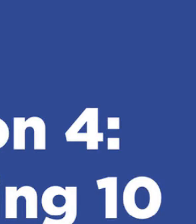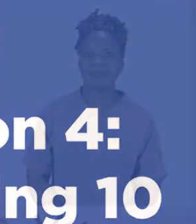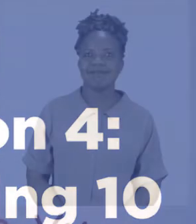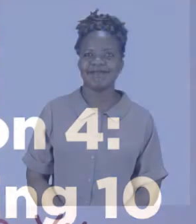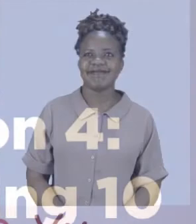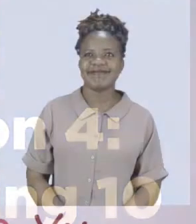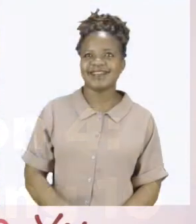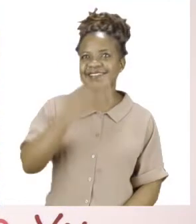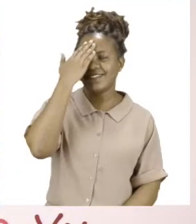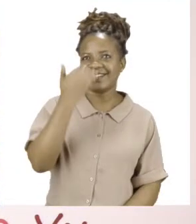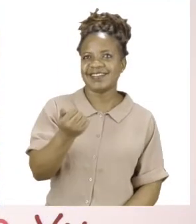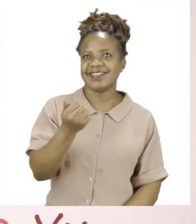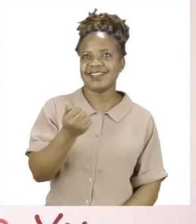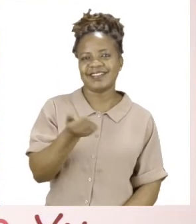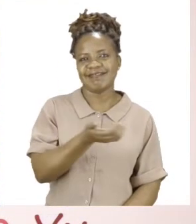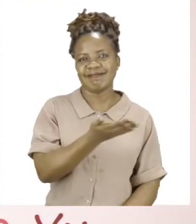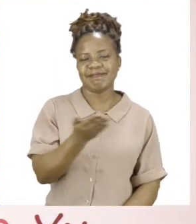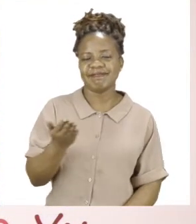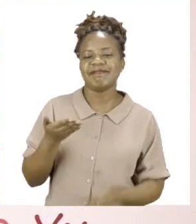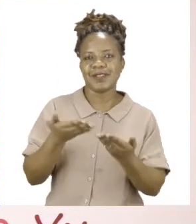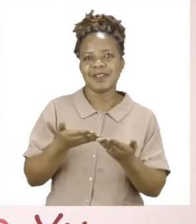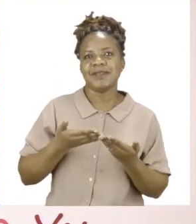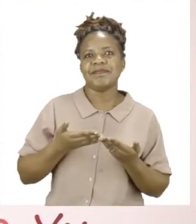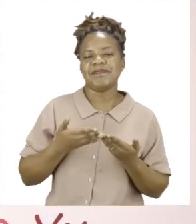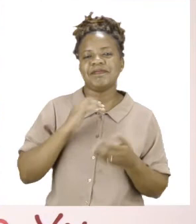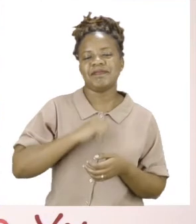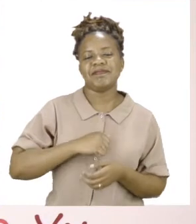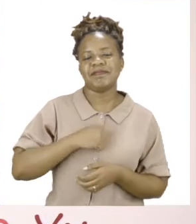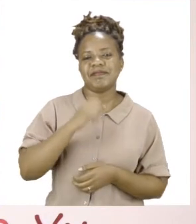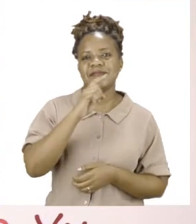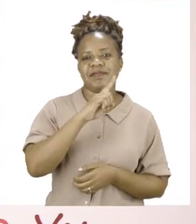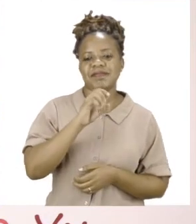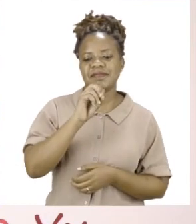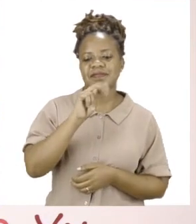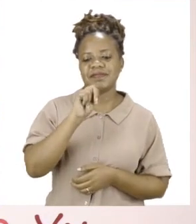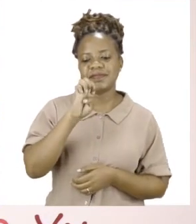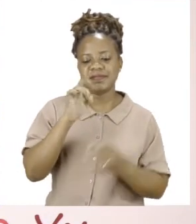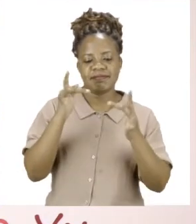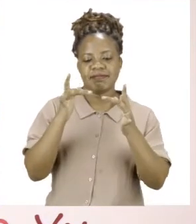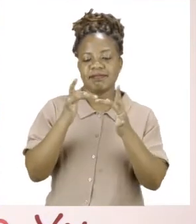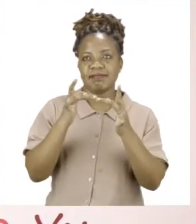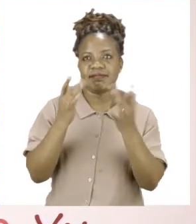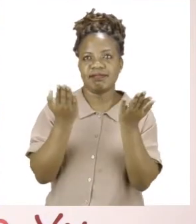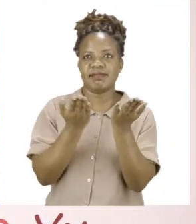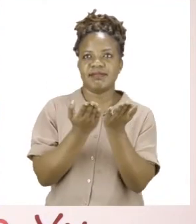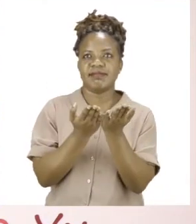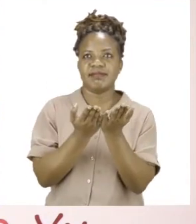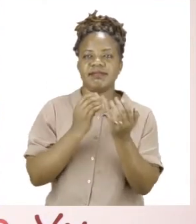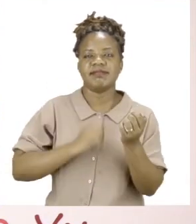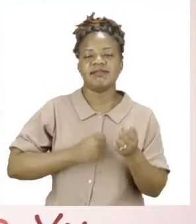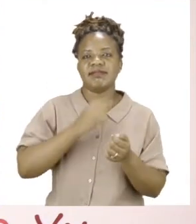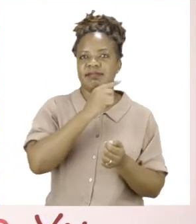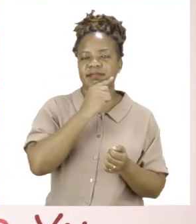Hello everyone and welcome to MyZone Online School. My name is